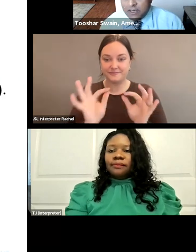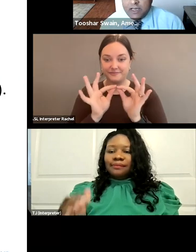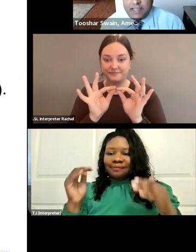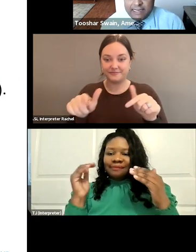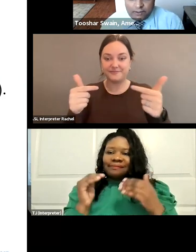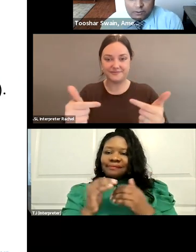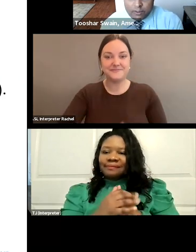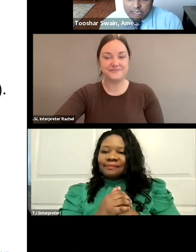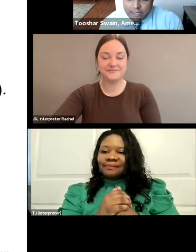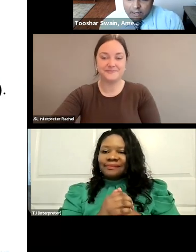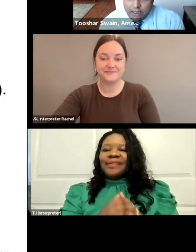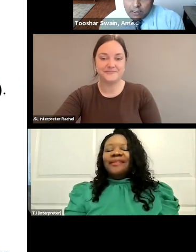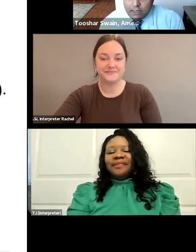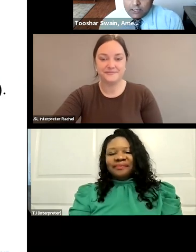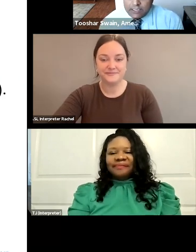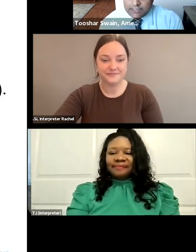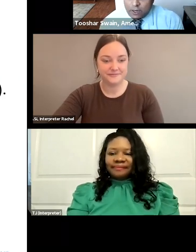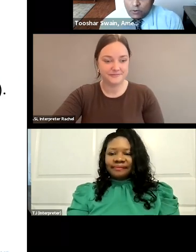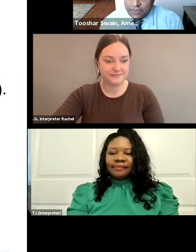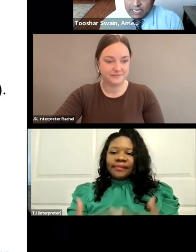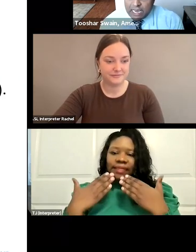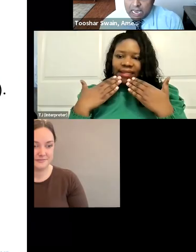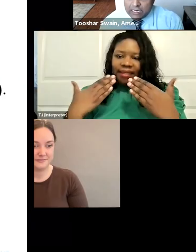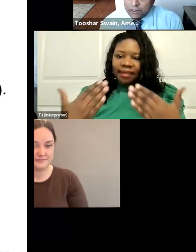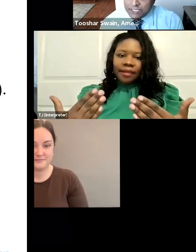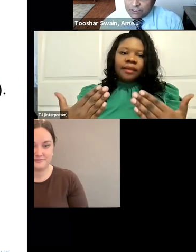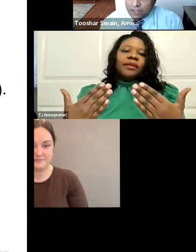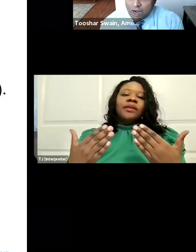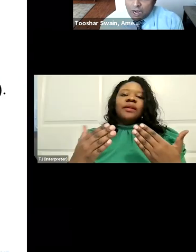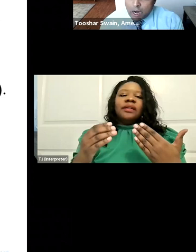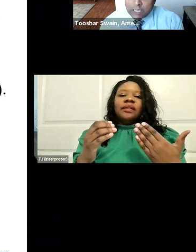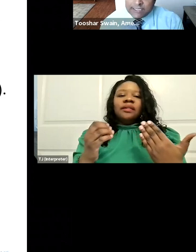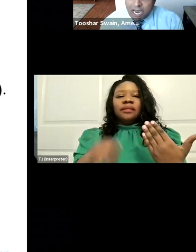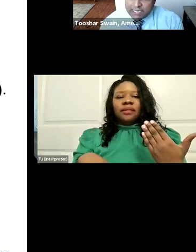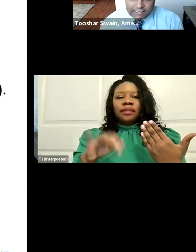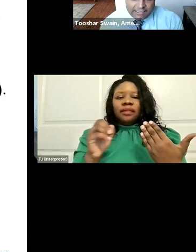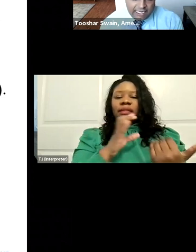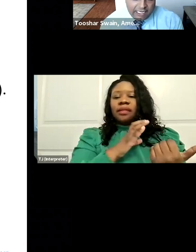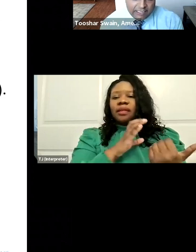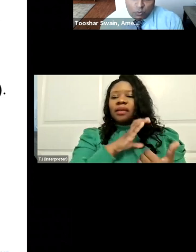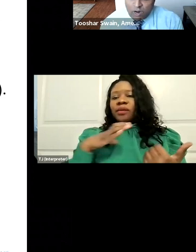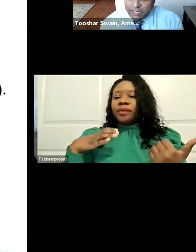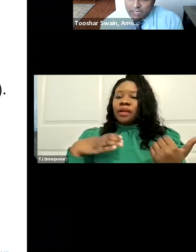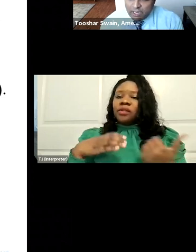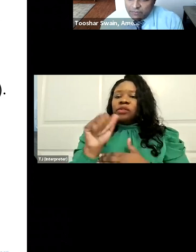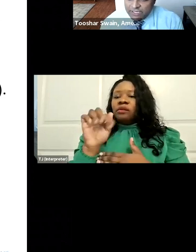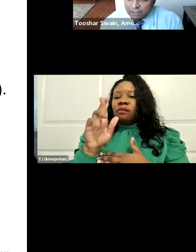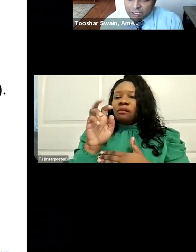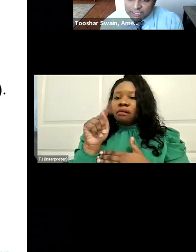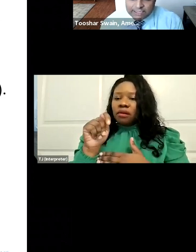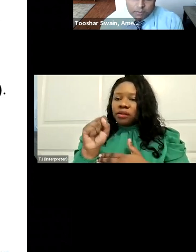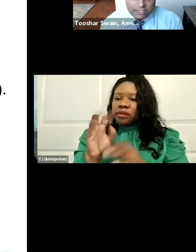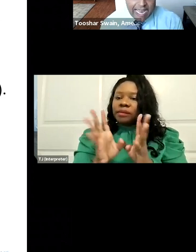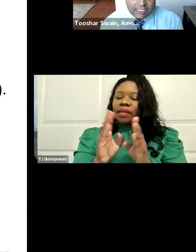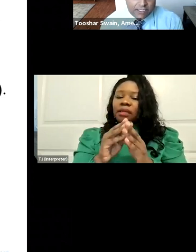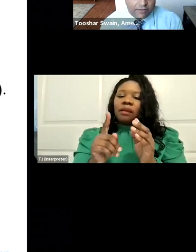Thank you. So the Congressional Arts Caucus is one of the